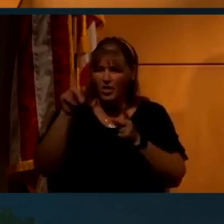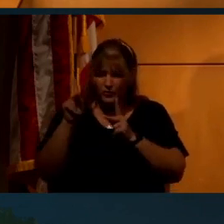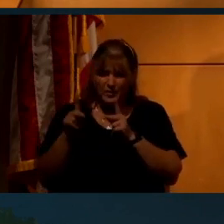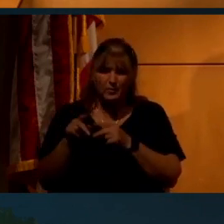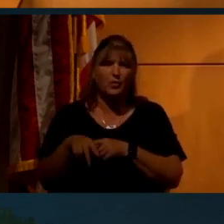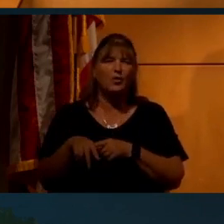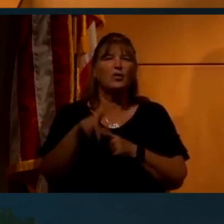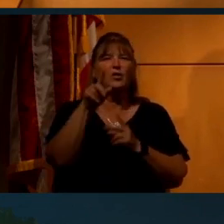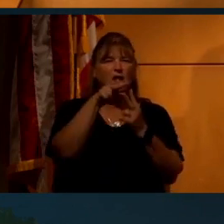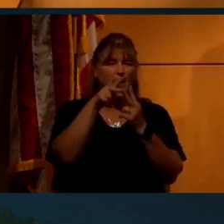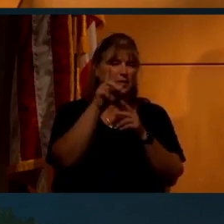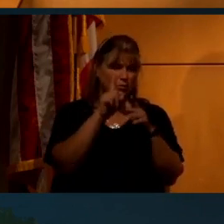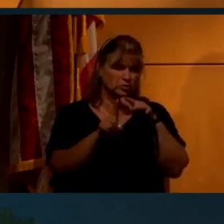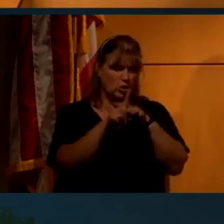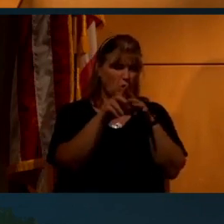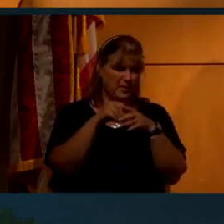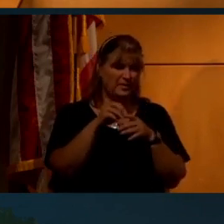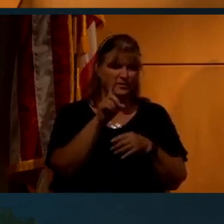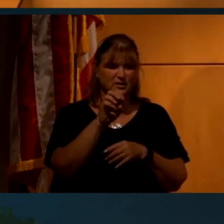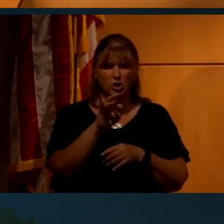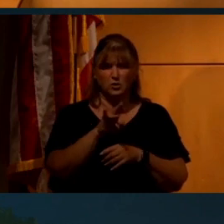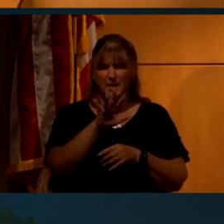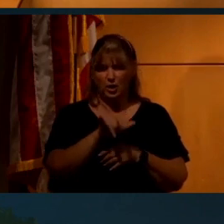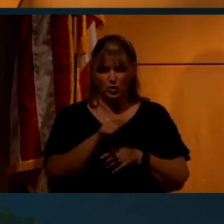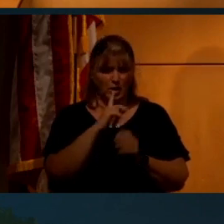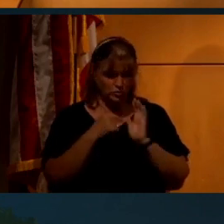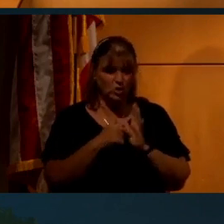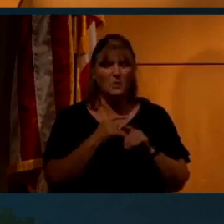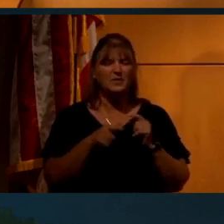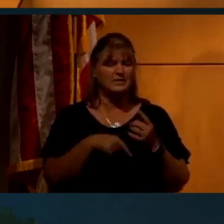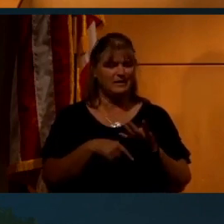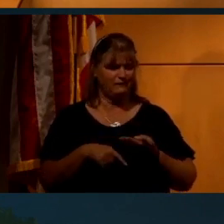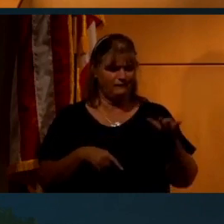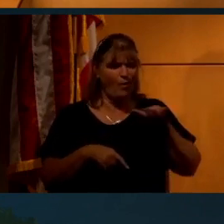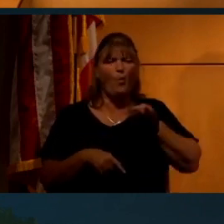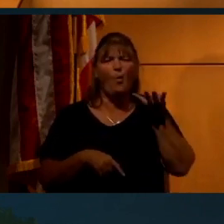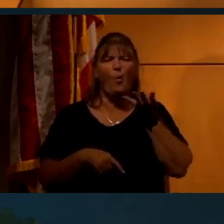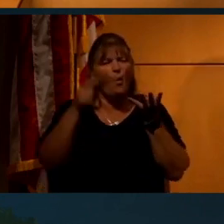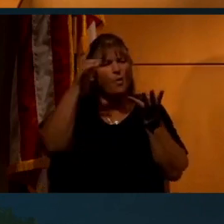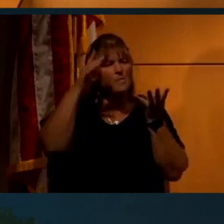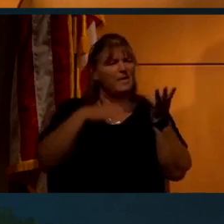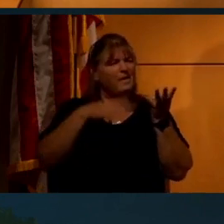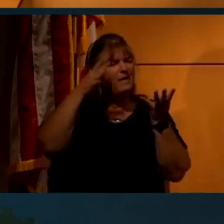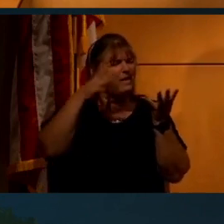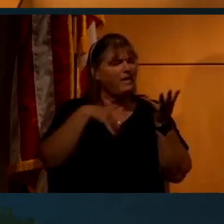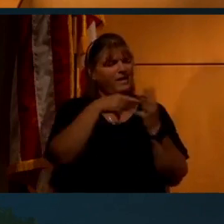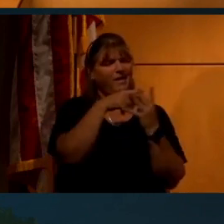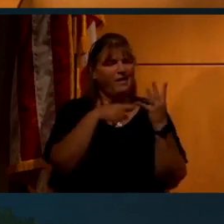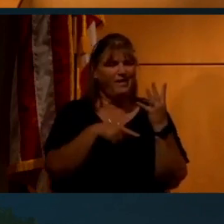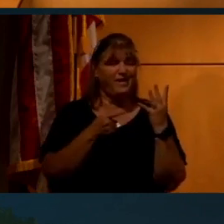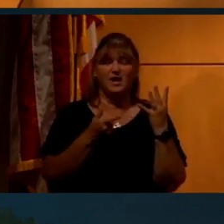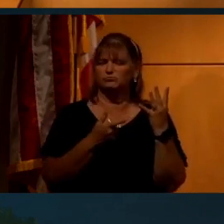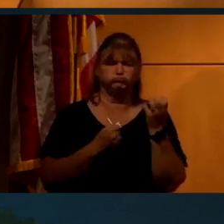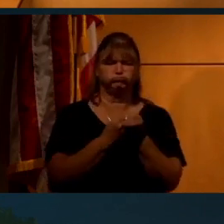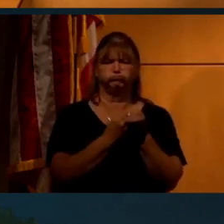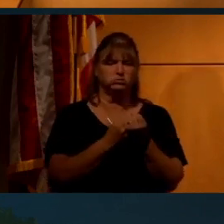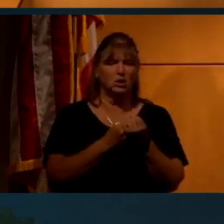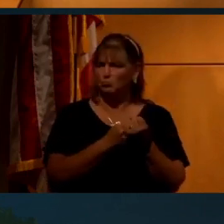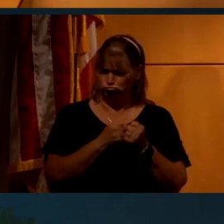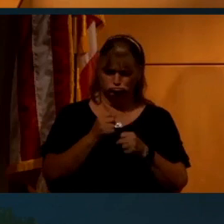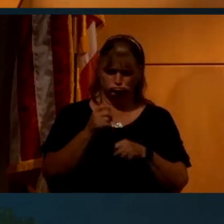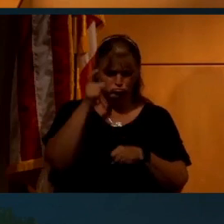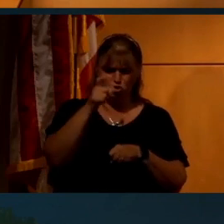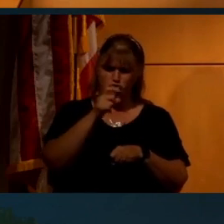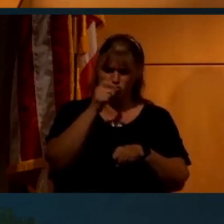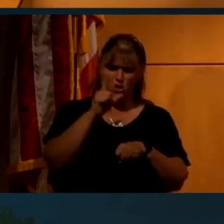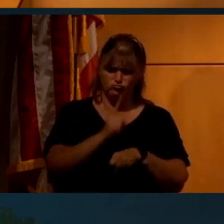and a couple of them show up in the documentary. I'll point them out. But there were like four guys who were basically the big proponents of this. Now, you